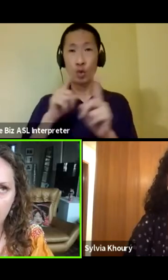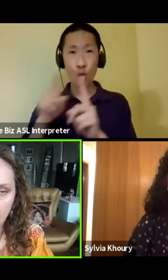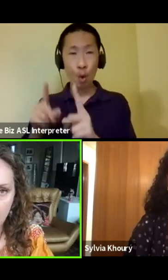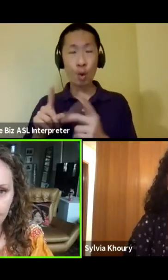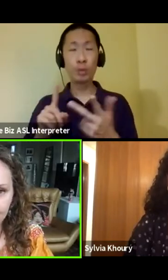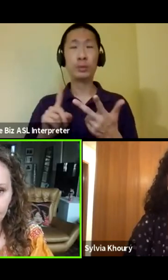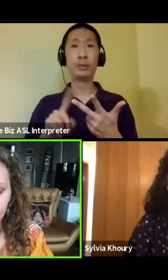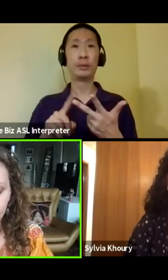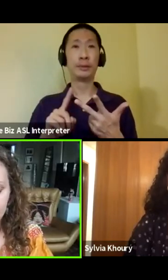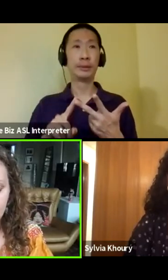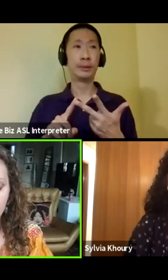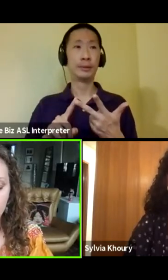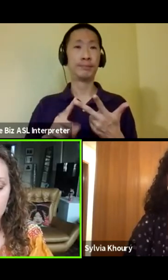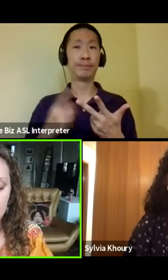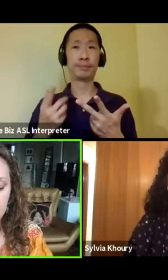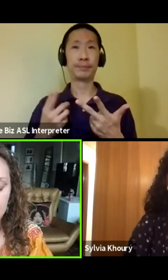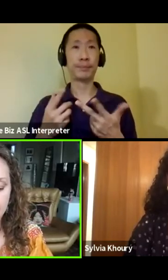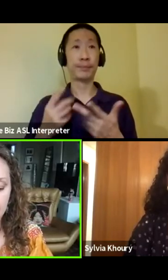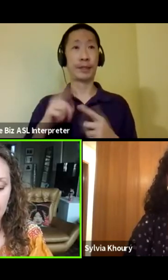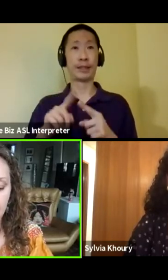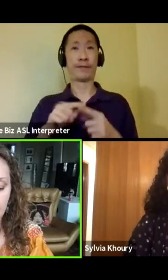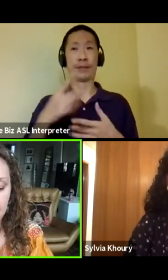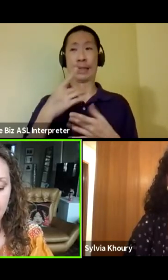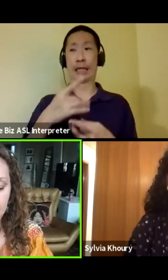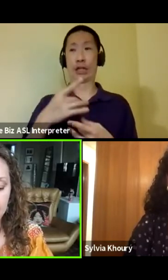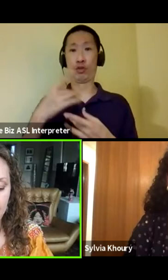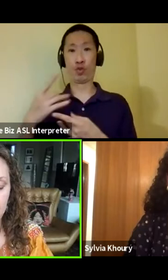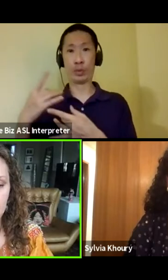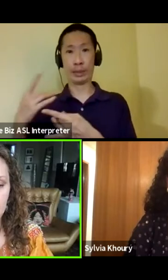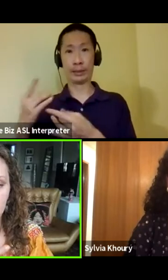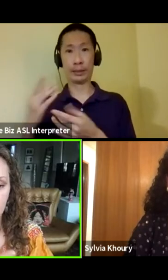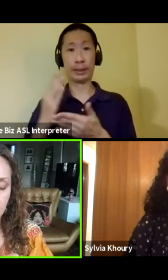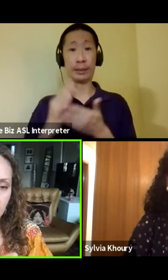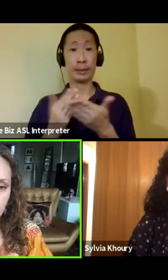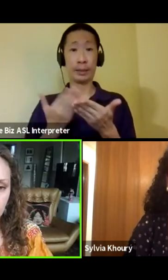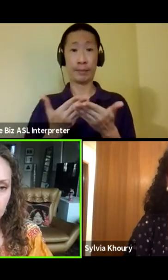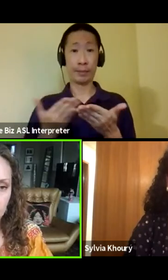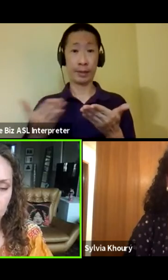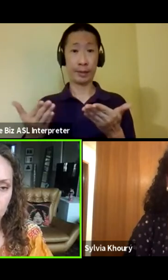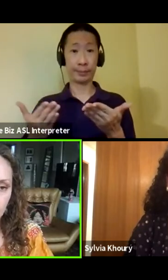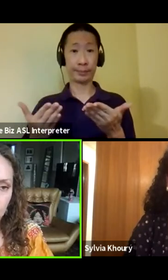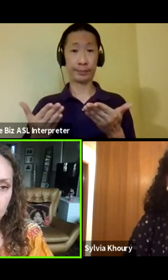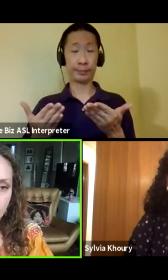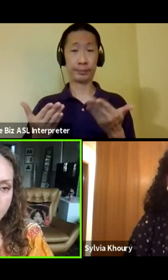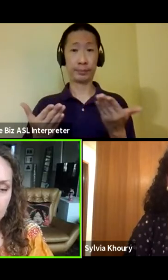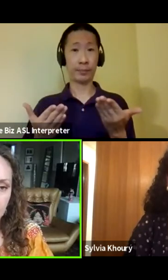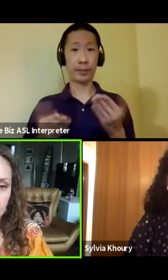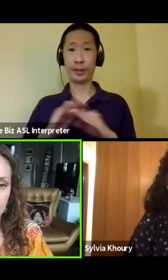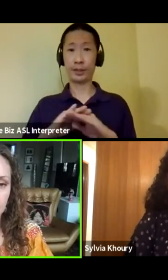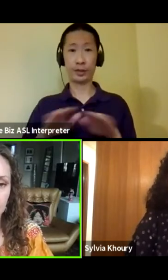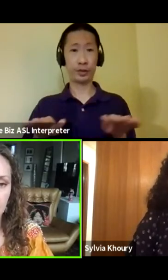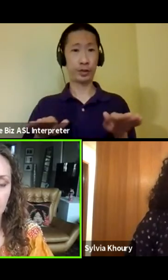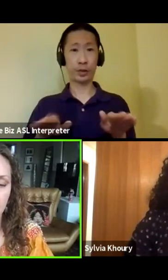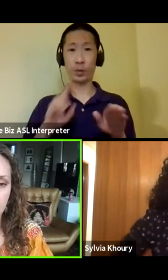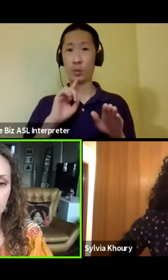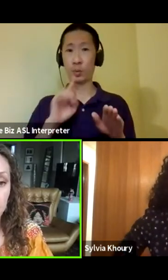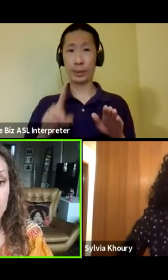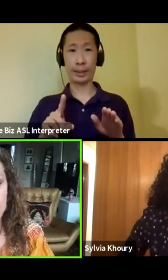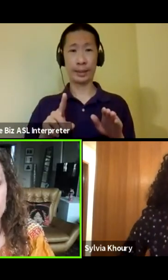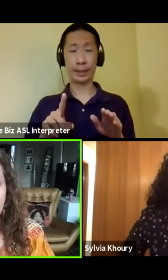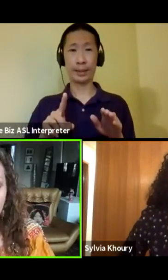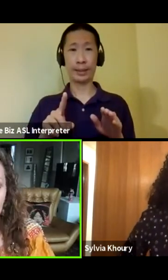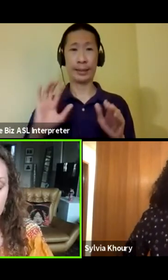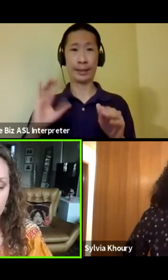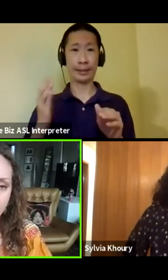um, interests that some things just do not really, um,